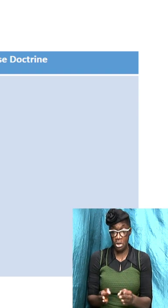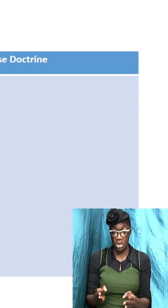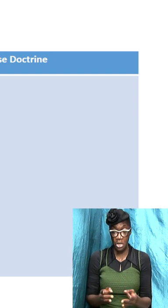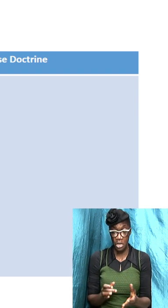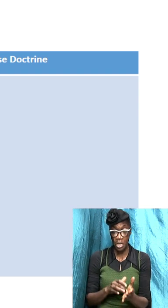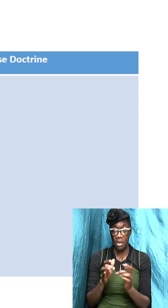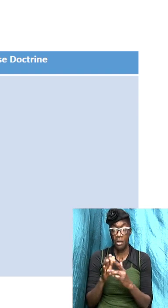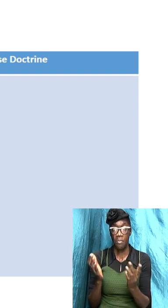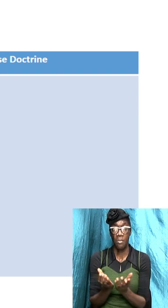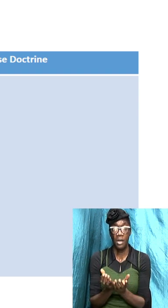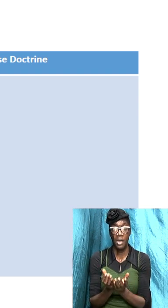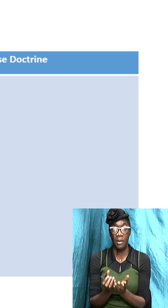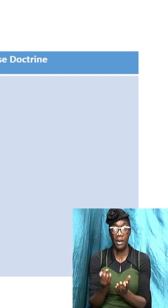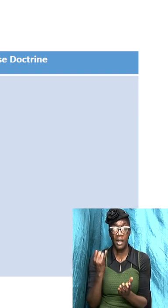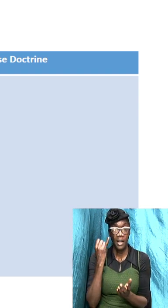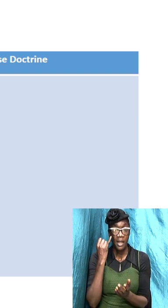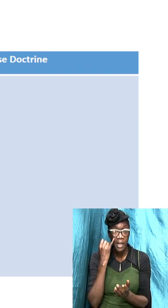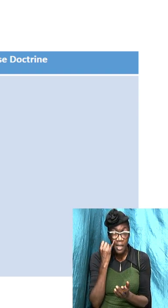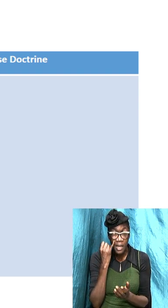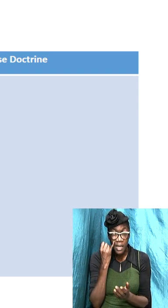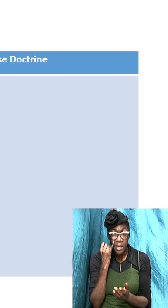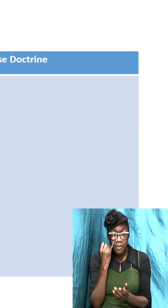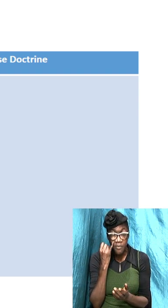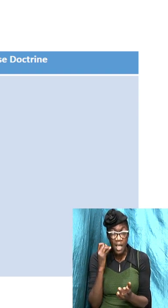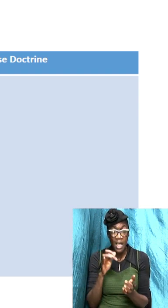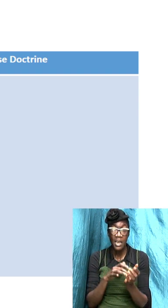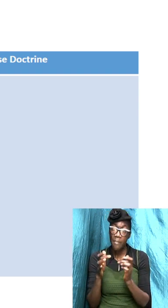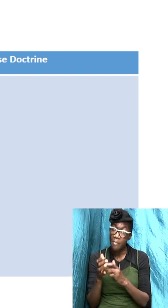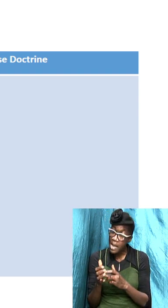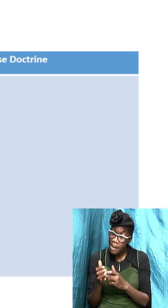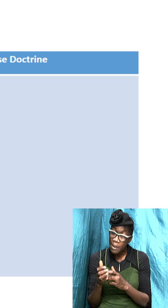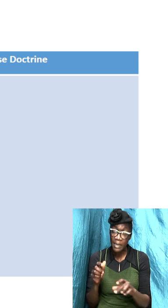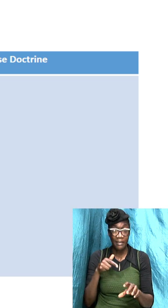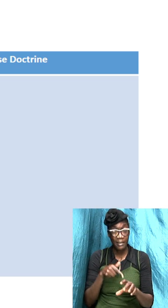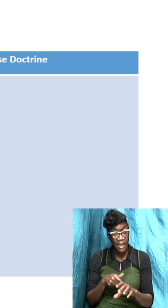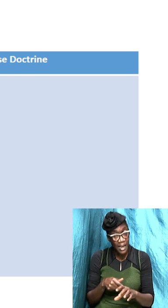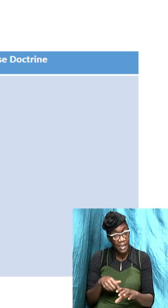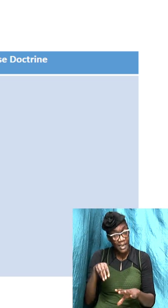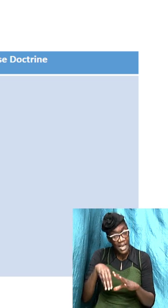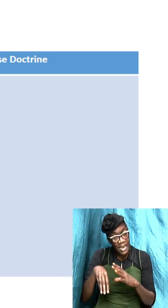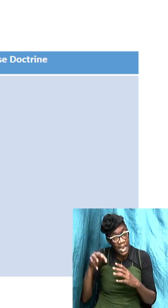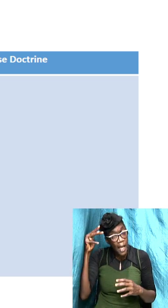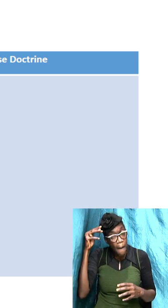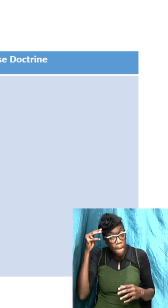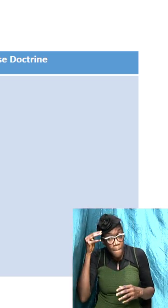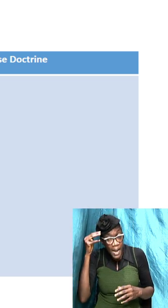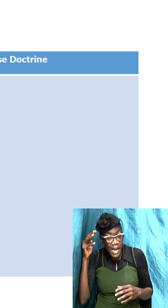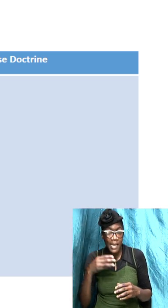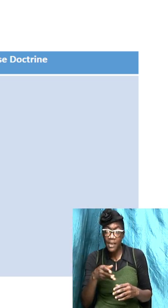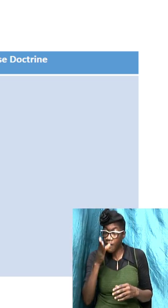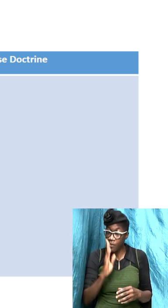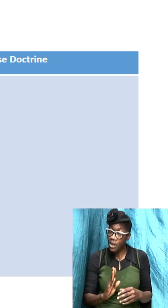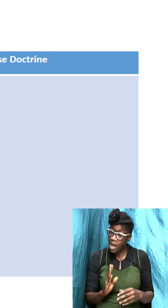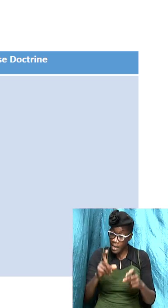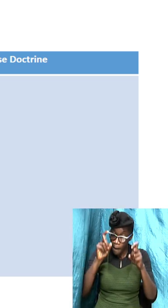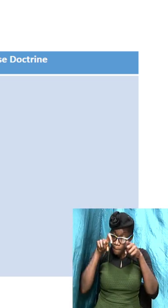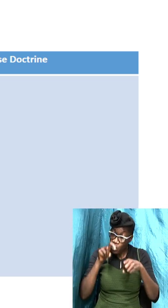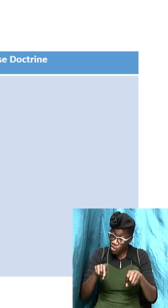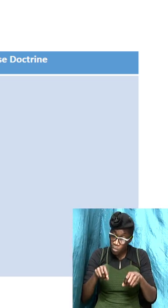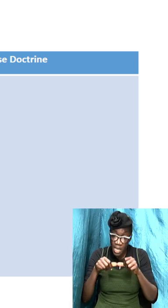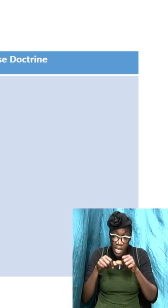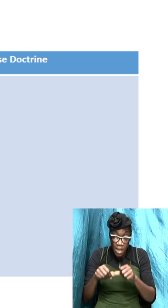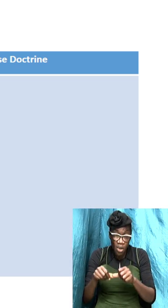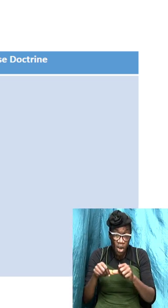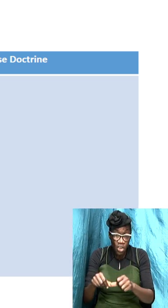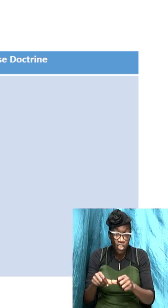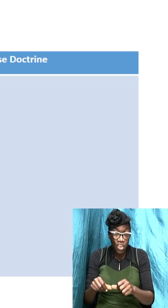originates in the fallible mind of God it must be consistent throughout because there